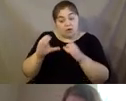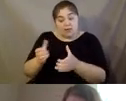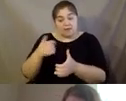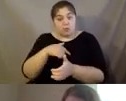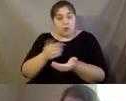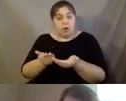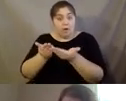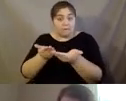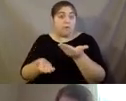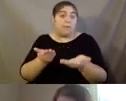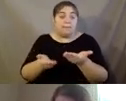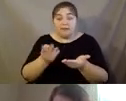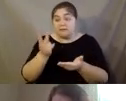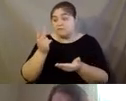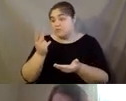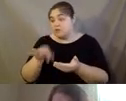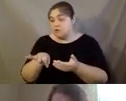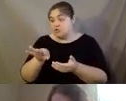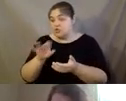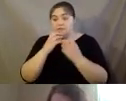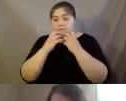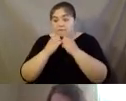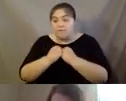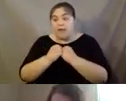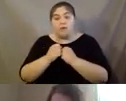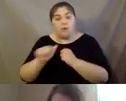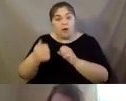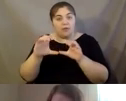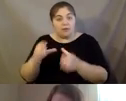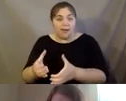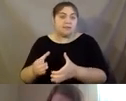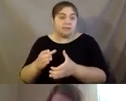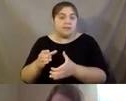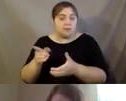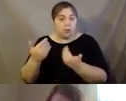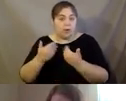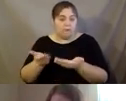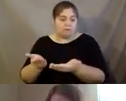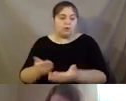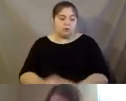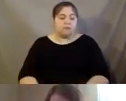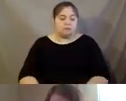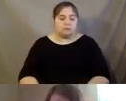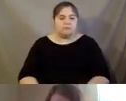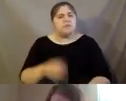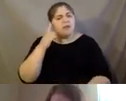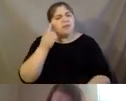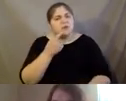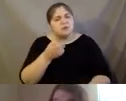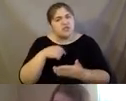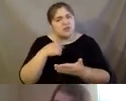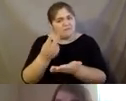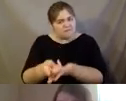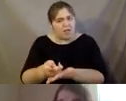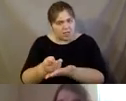may find value in some of the evidence-based programs that help live your best life. Um, and I think if I recall, you said she fell and that's what